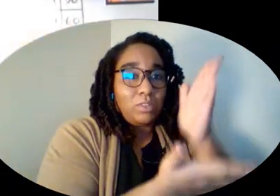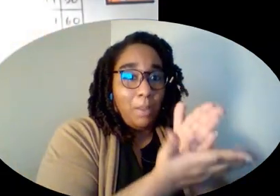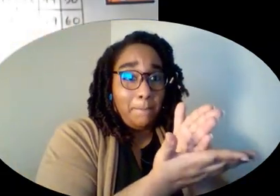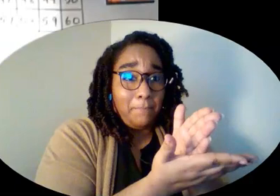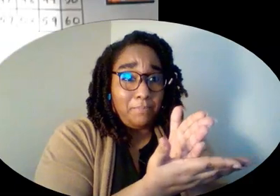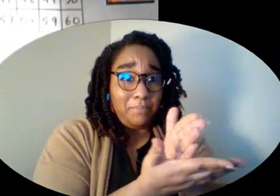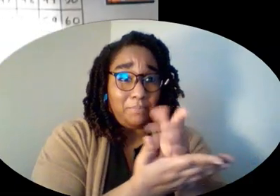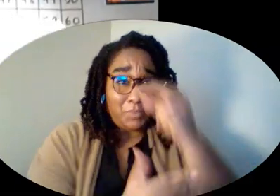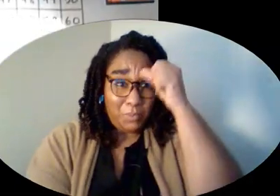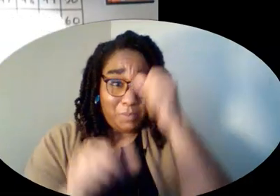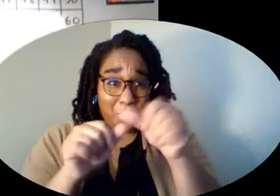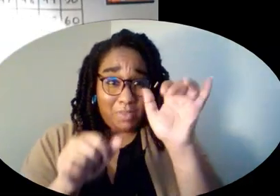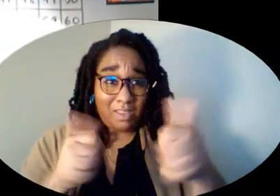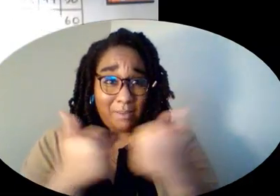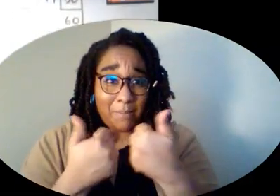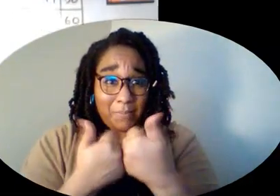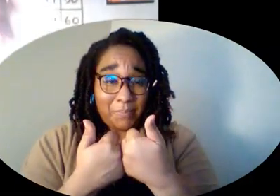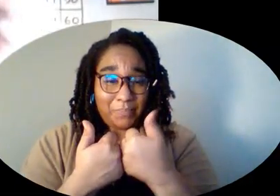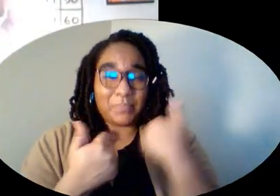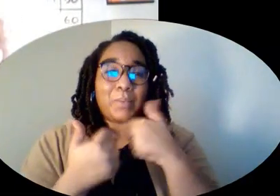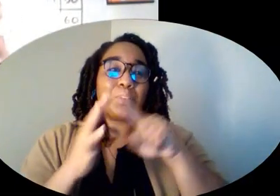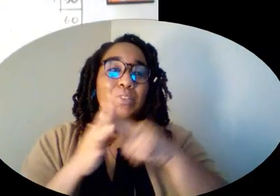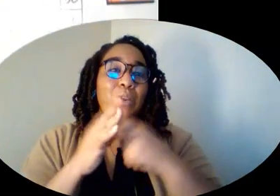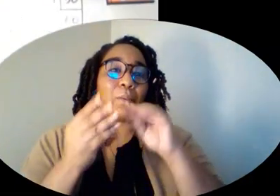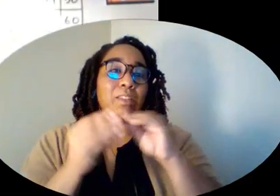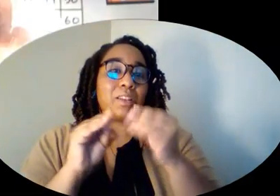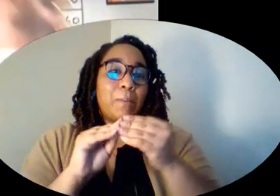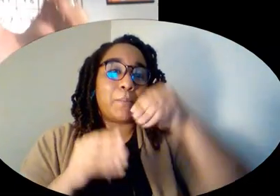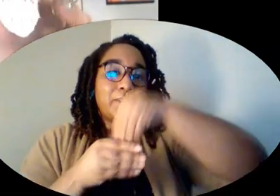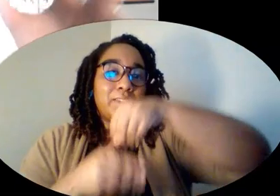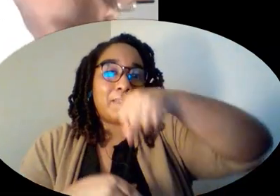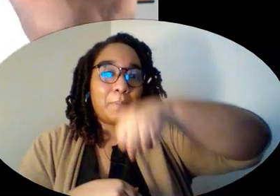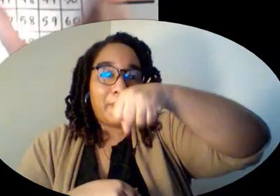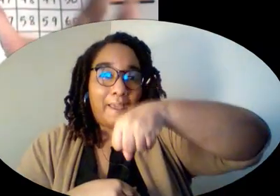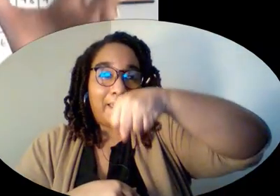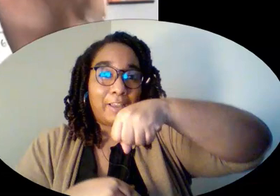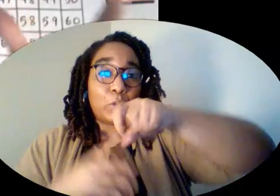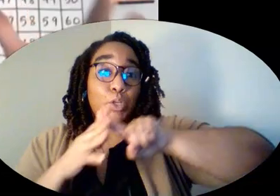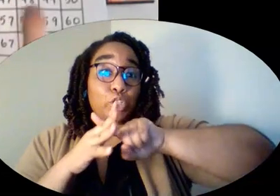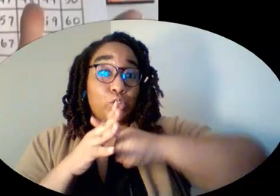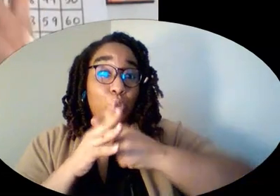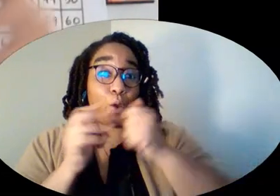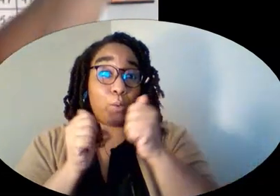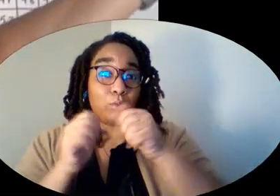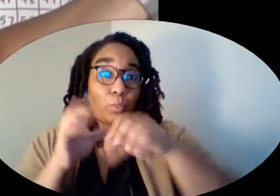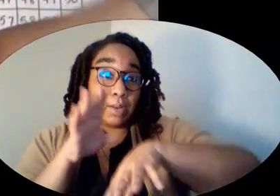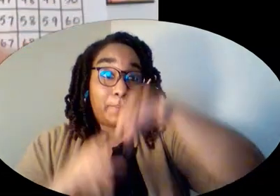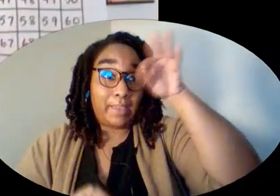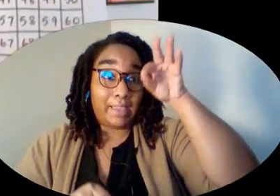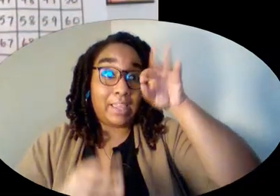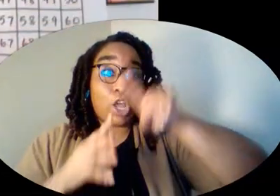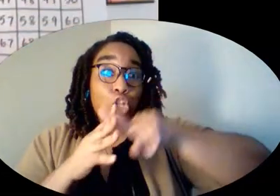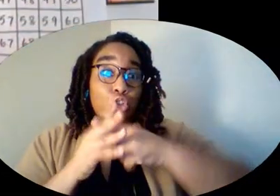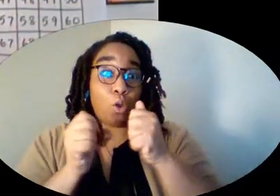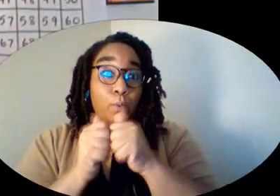So we're going to start with a number that's in the bag that I'm going to draw out, and then we're going to figure out how far away it is from the next